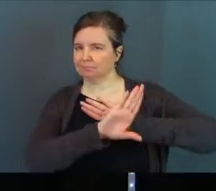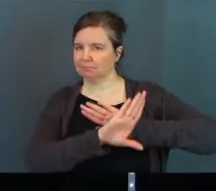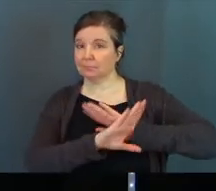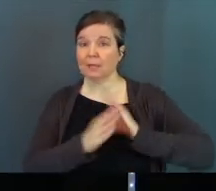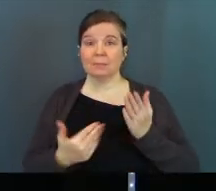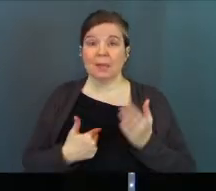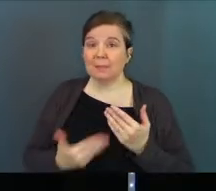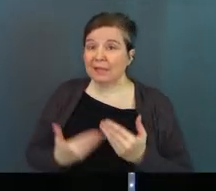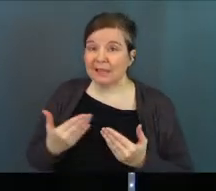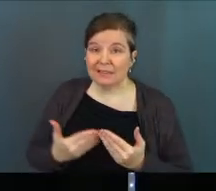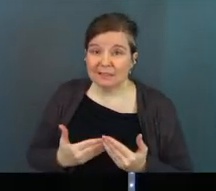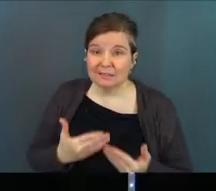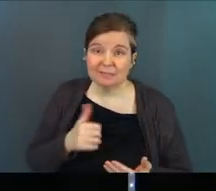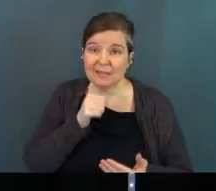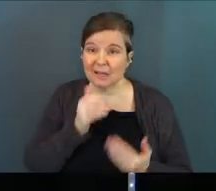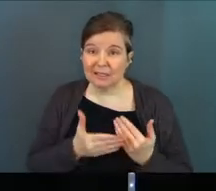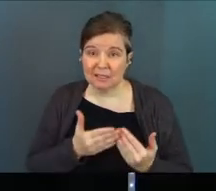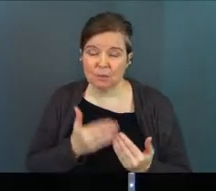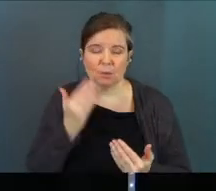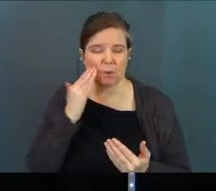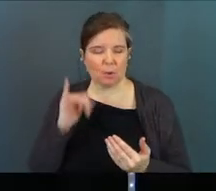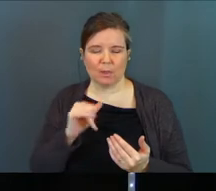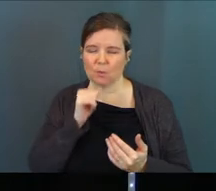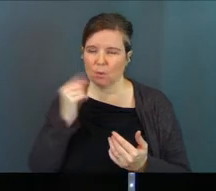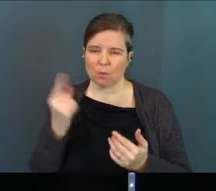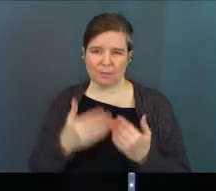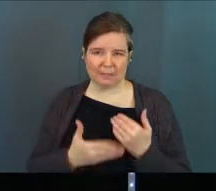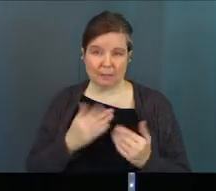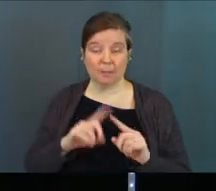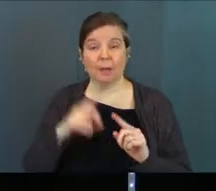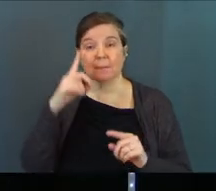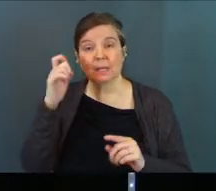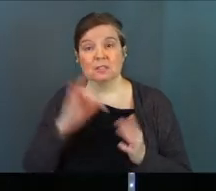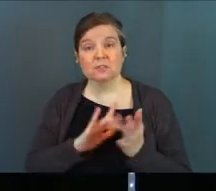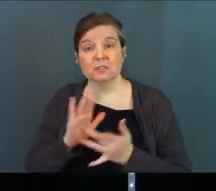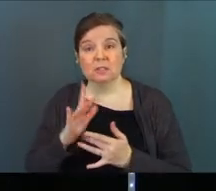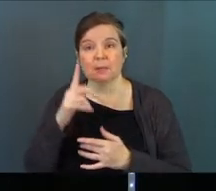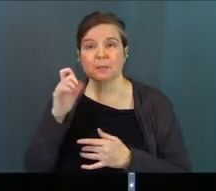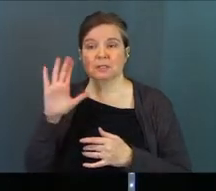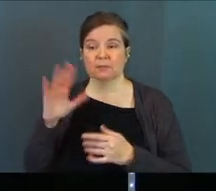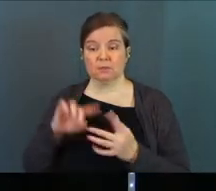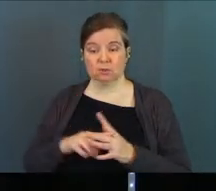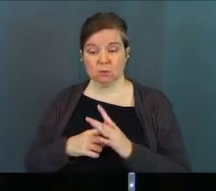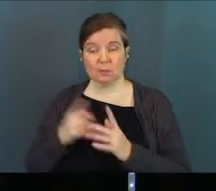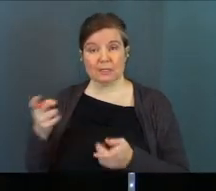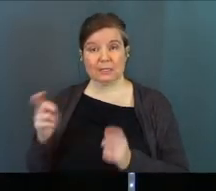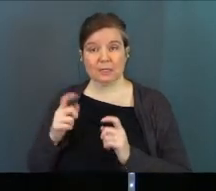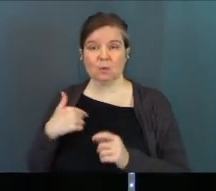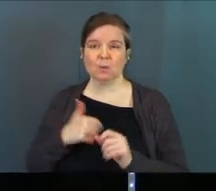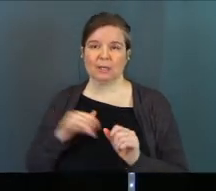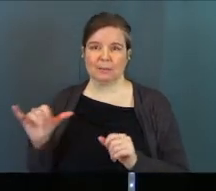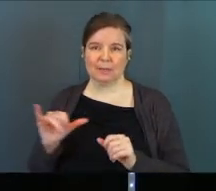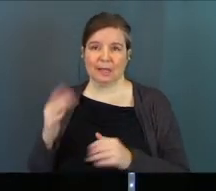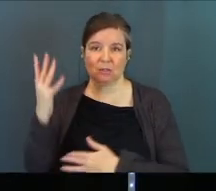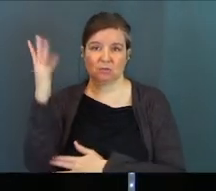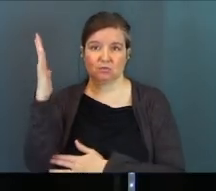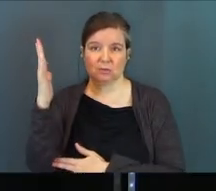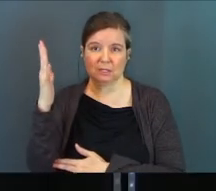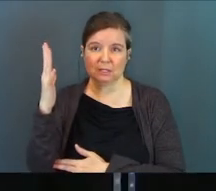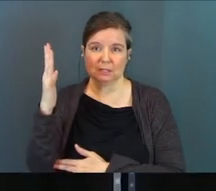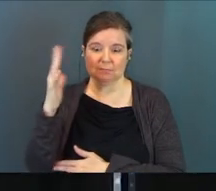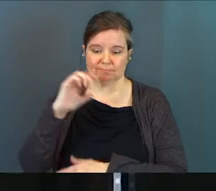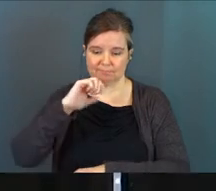It may not be easy, and we know that's a fact. It's not always easy, but because of Jesus, because of the source that He gives us, we can be like this tree